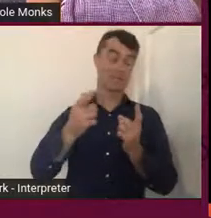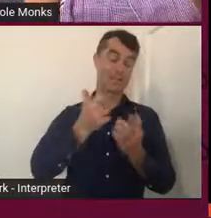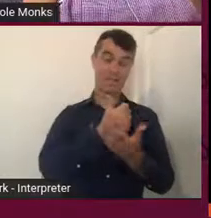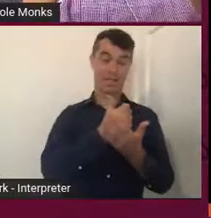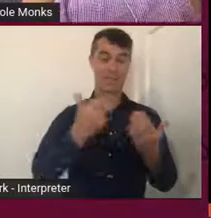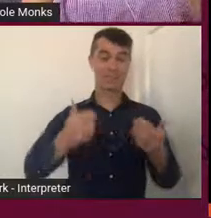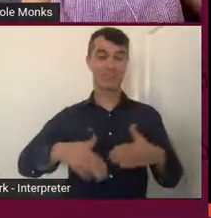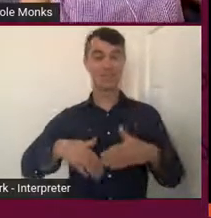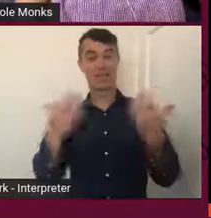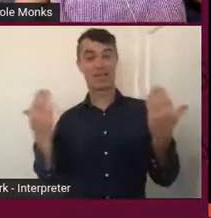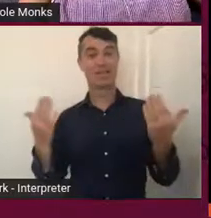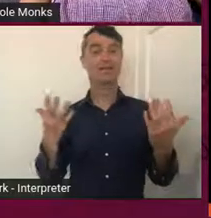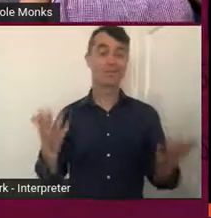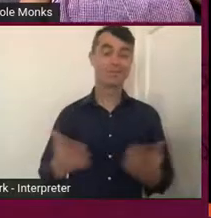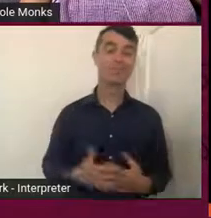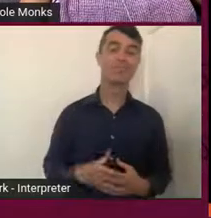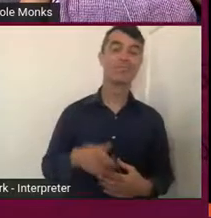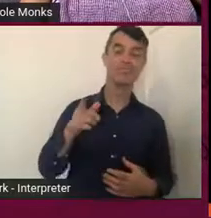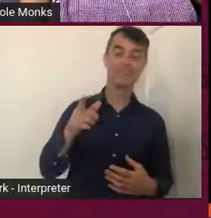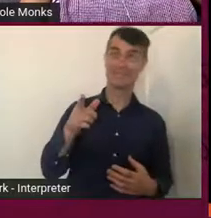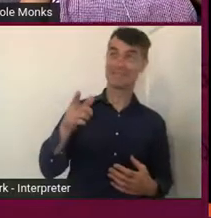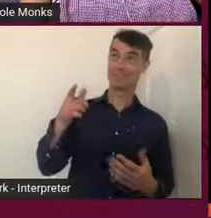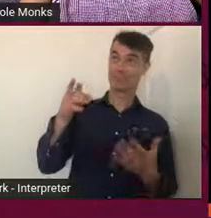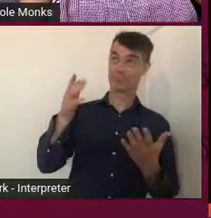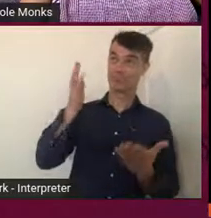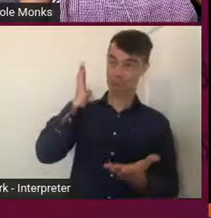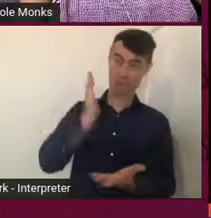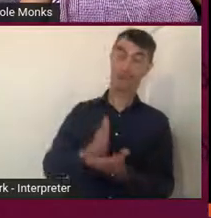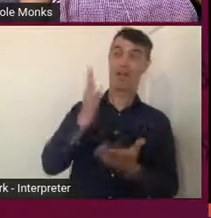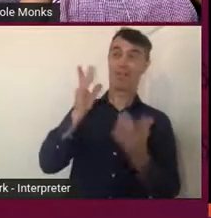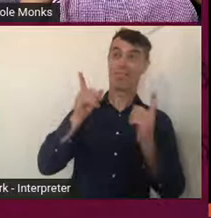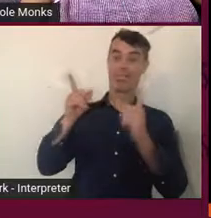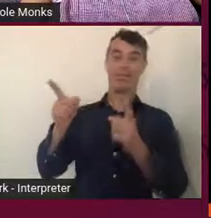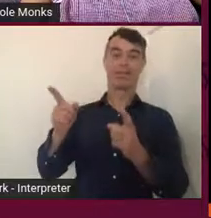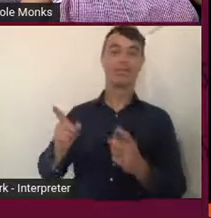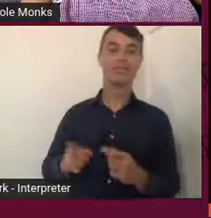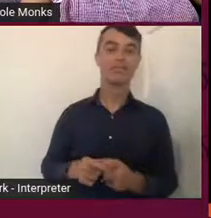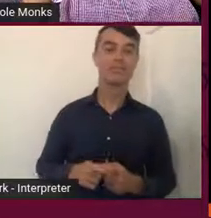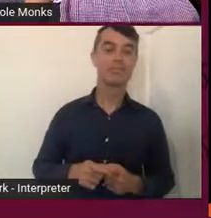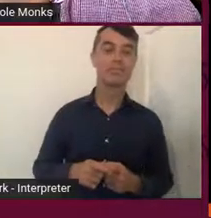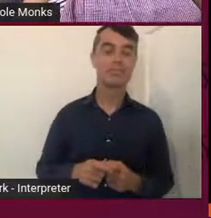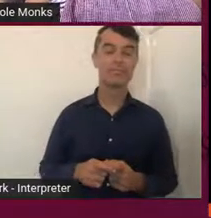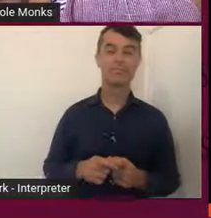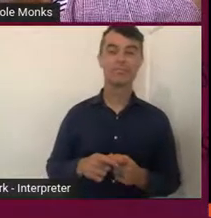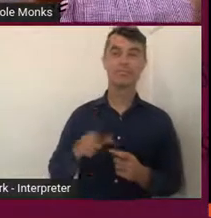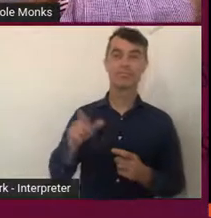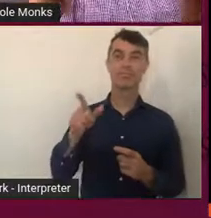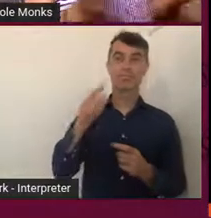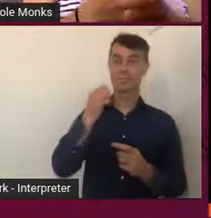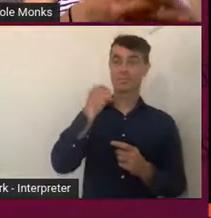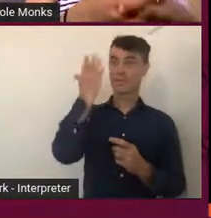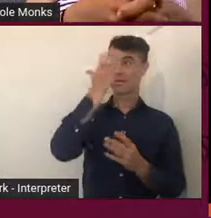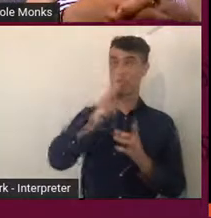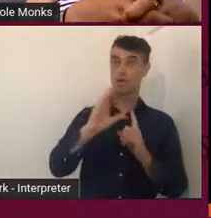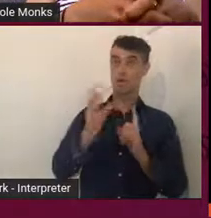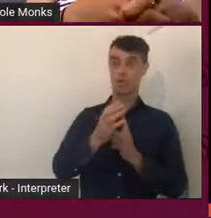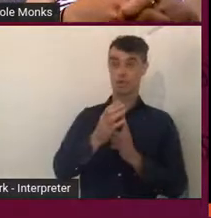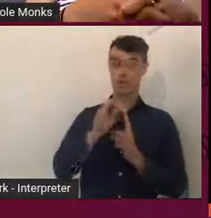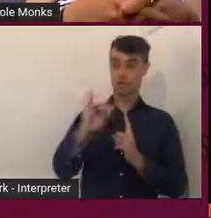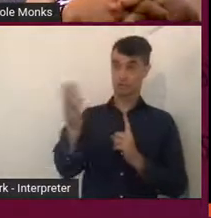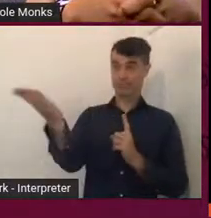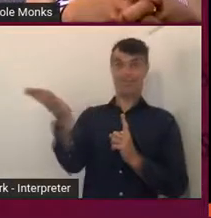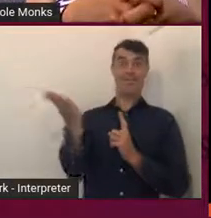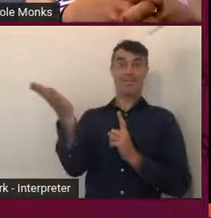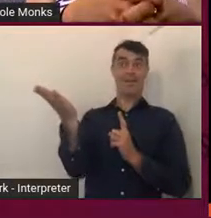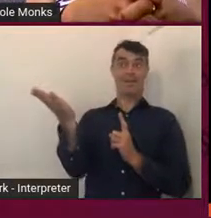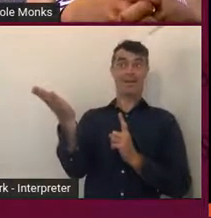right there, this sort of, you know, Aboriginal culture is right under the nose of everybody there and they